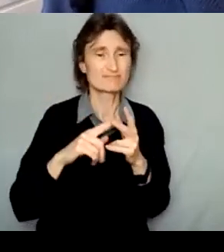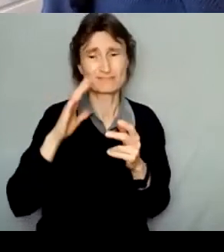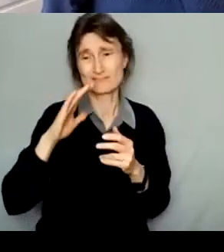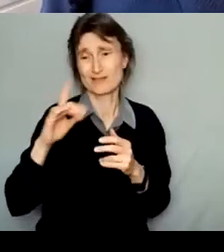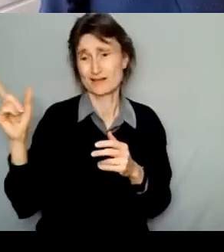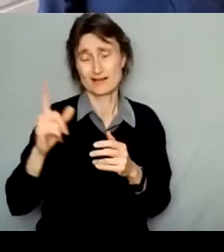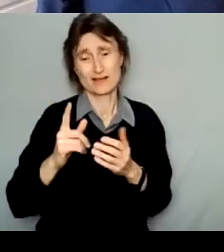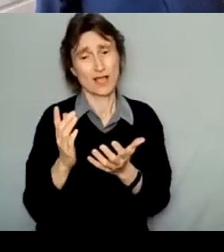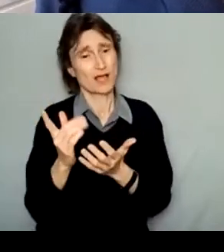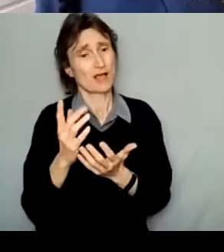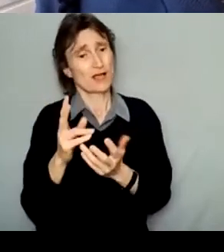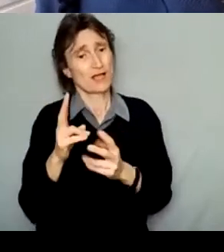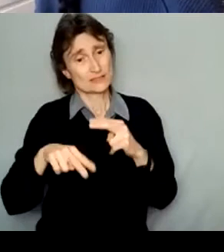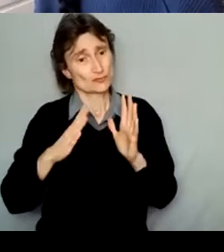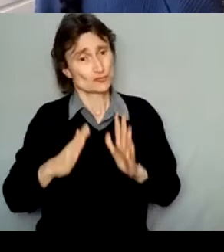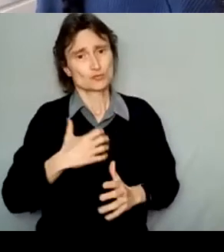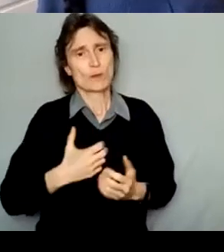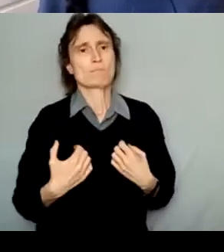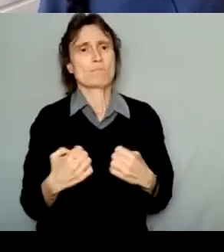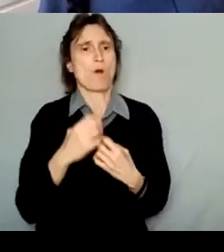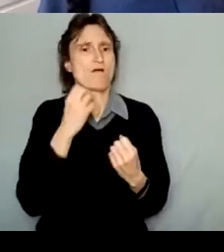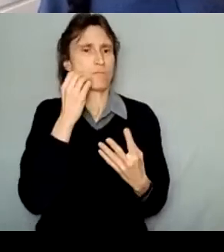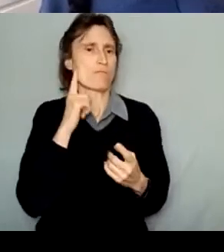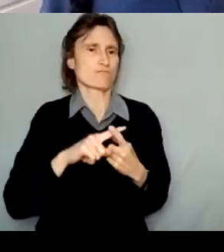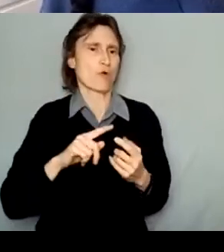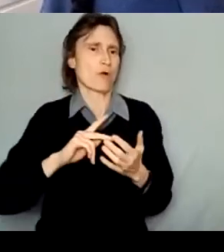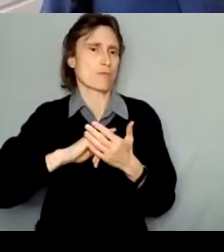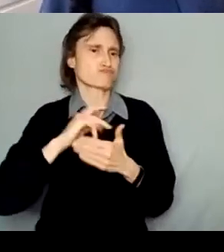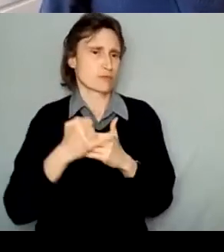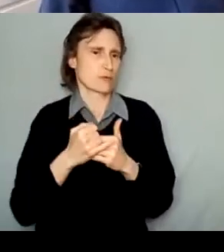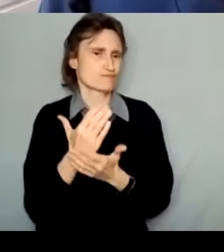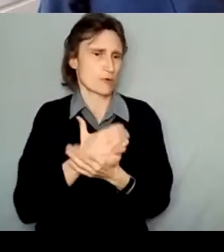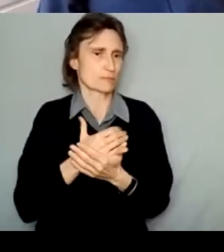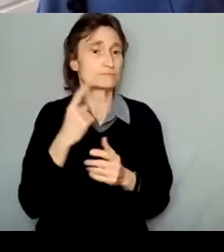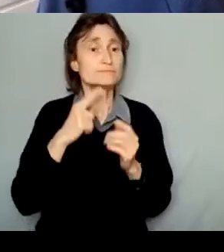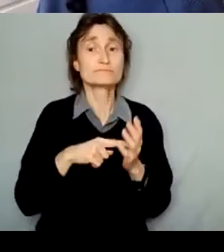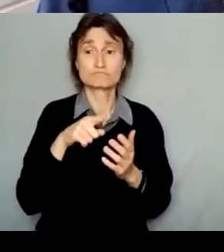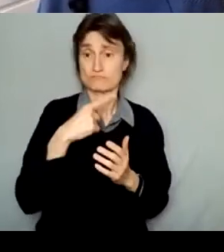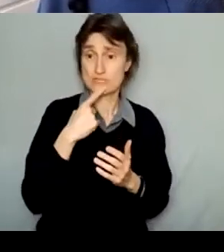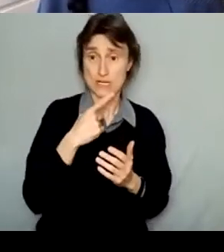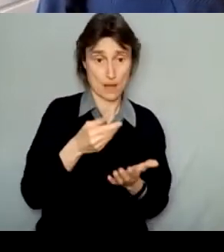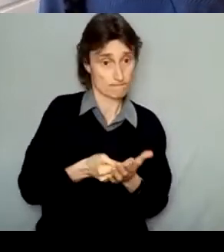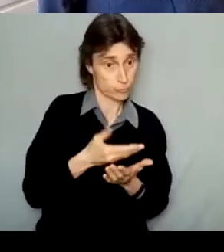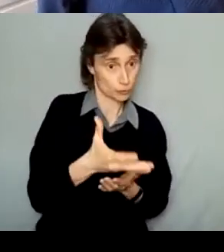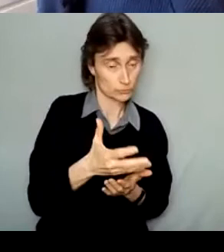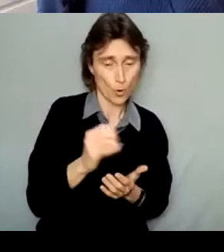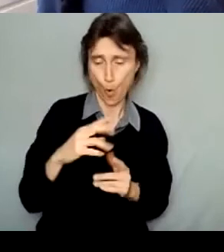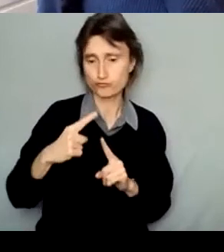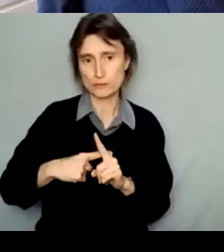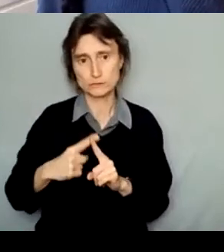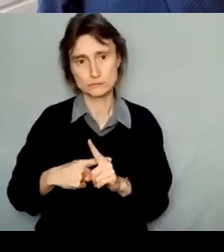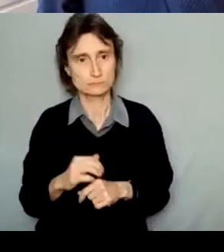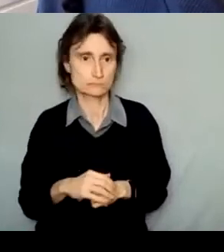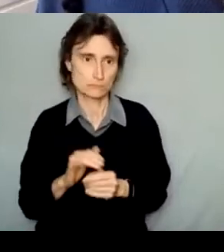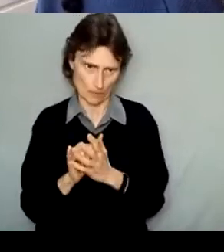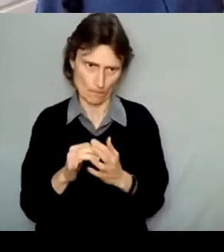clarity and detail provided. For example, indicate if something is purchased or rented. This is especially important